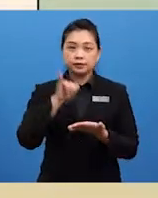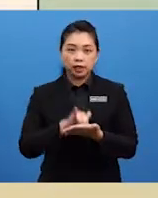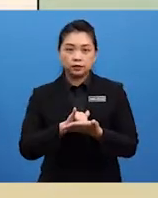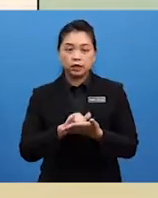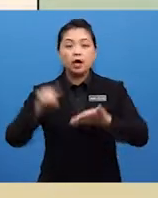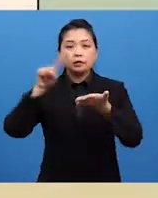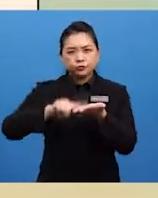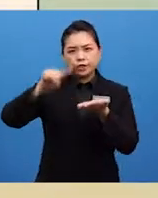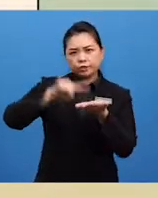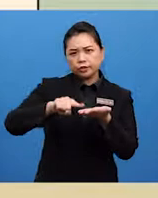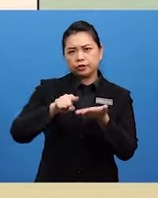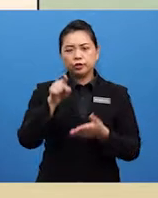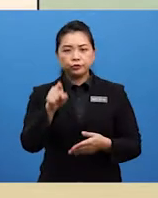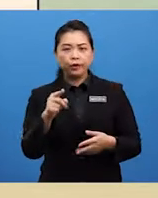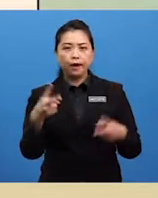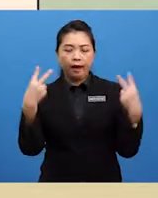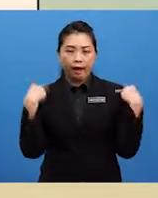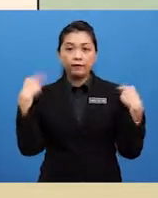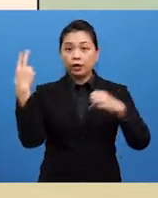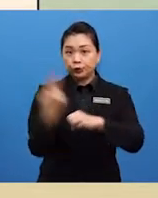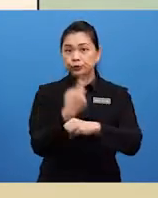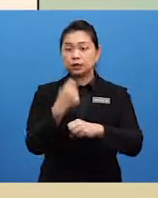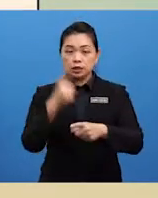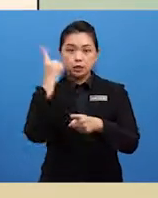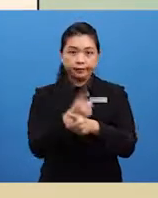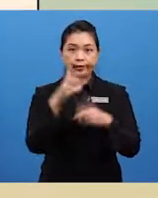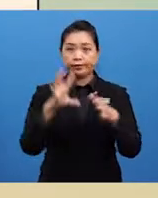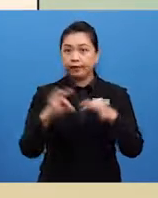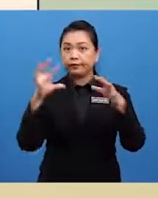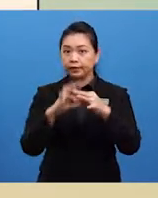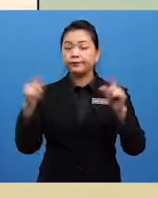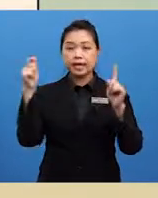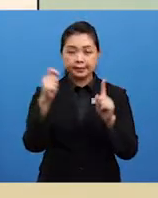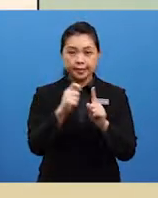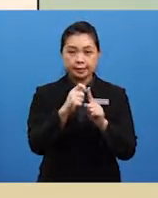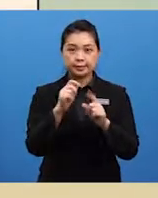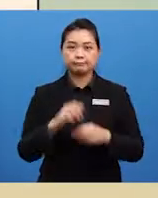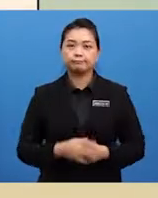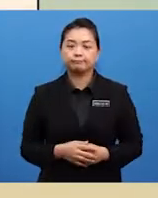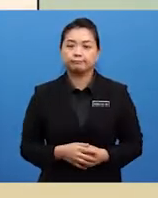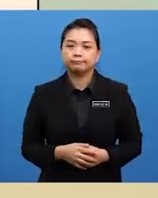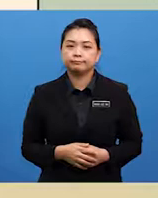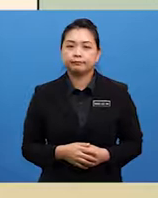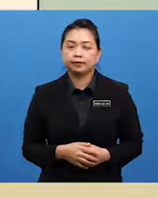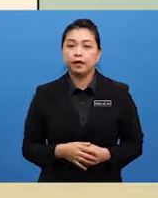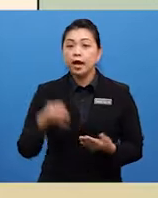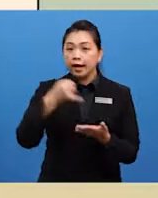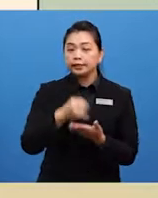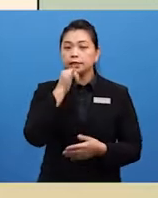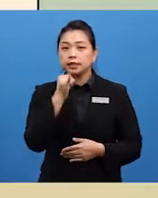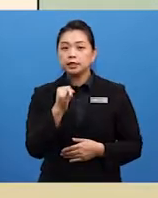After that, check that you have used the correct narrative tenses.